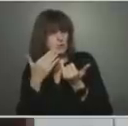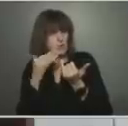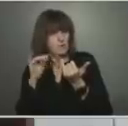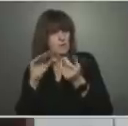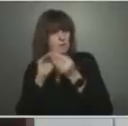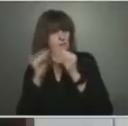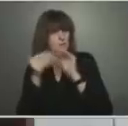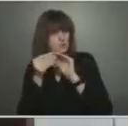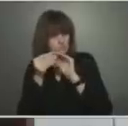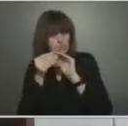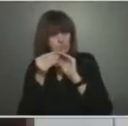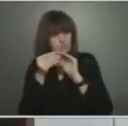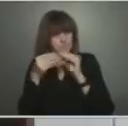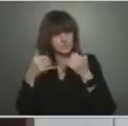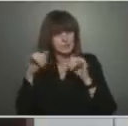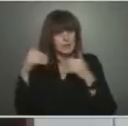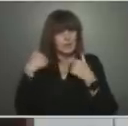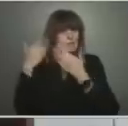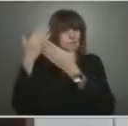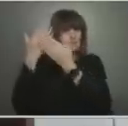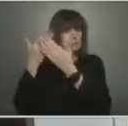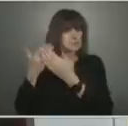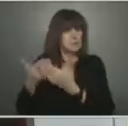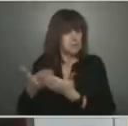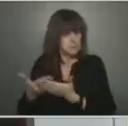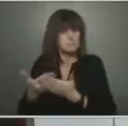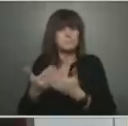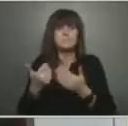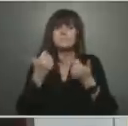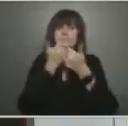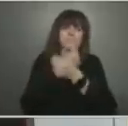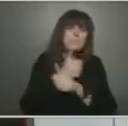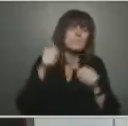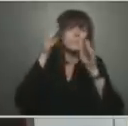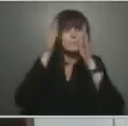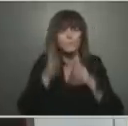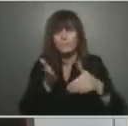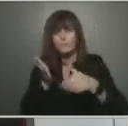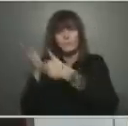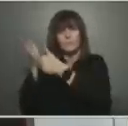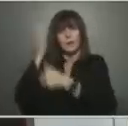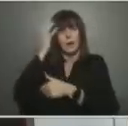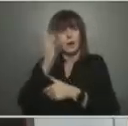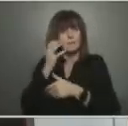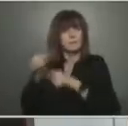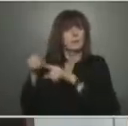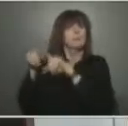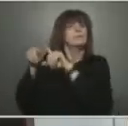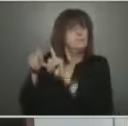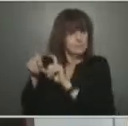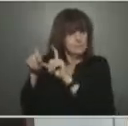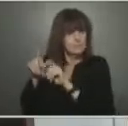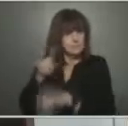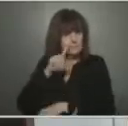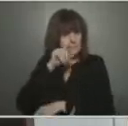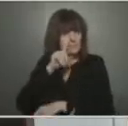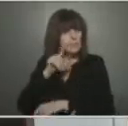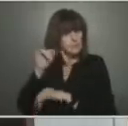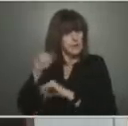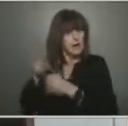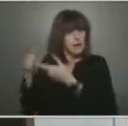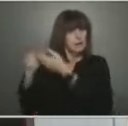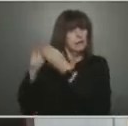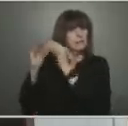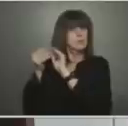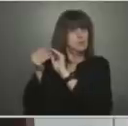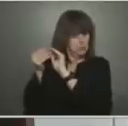testing for anyone hospitalized in Ontario. And that number today is trending in the right direction, down 371 cases